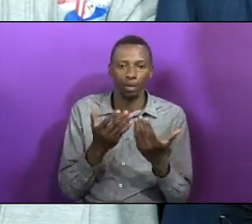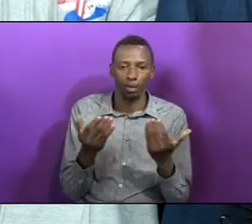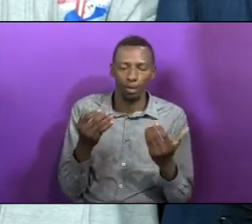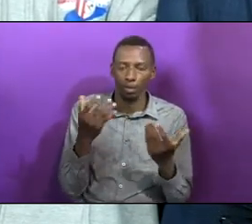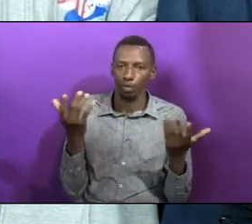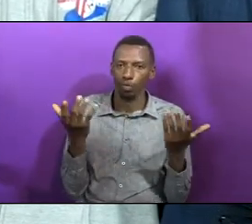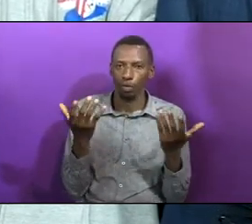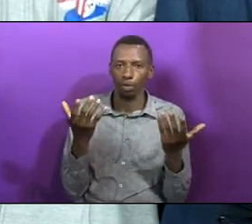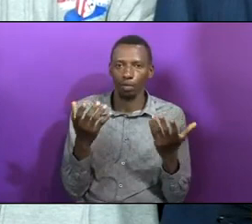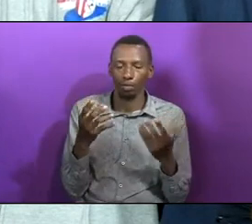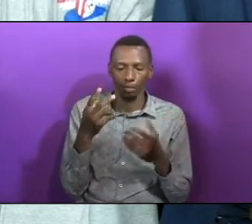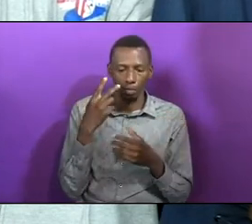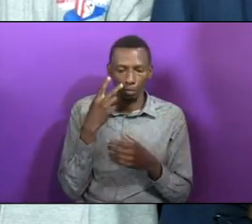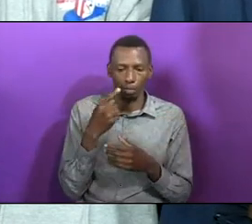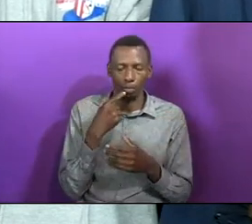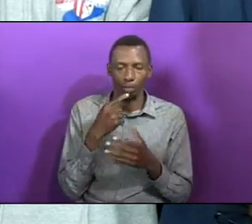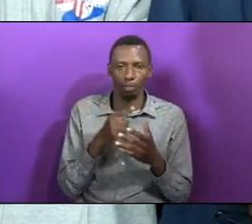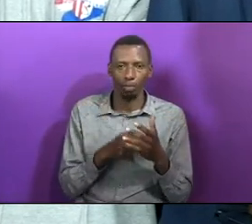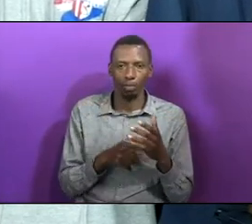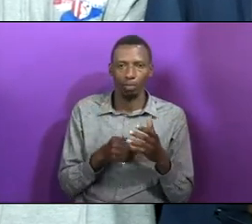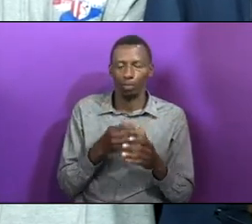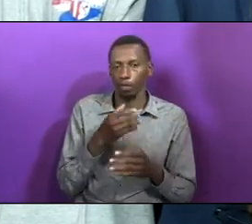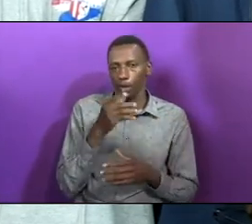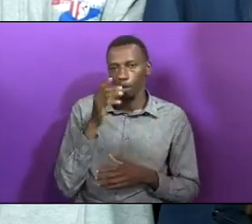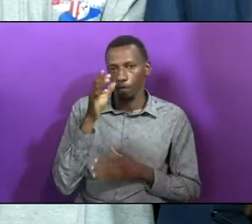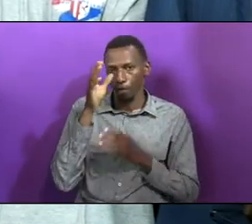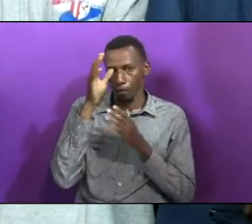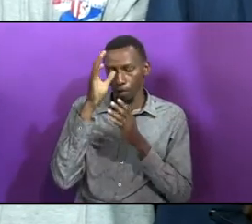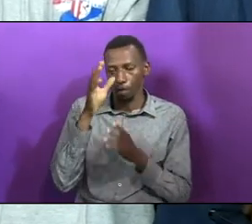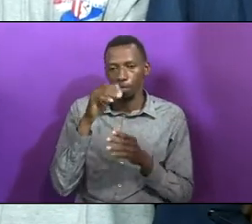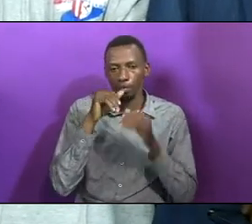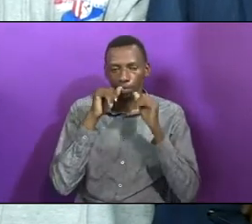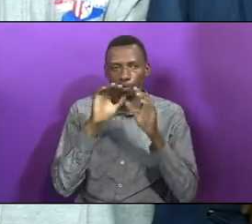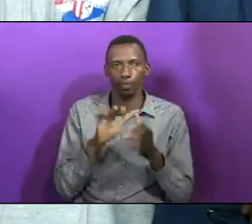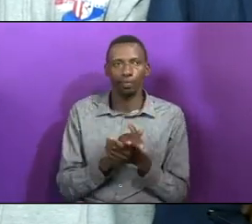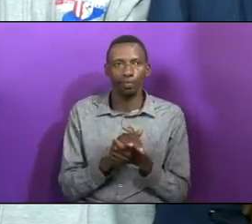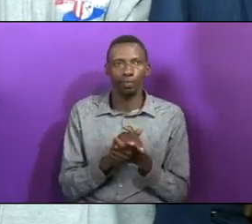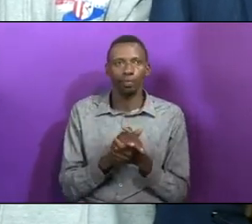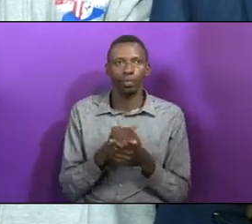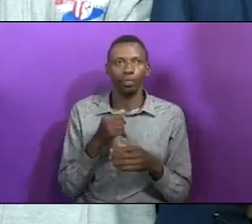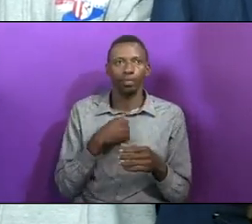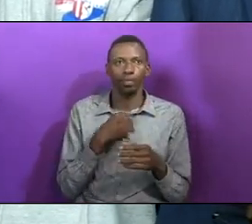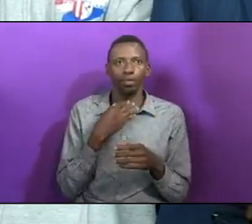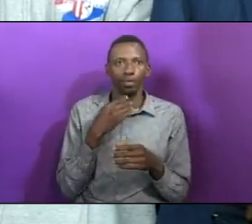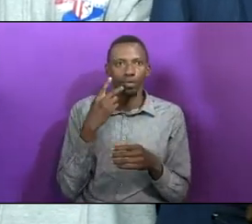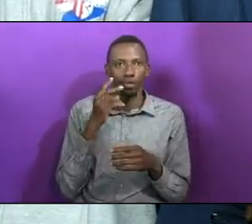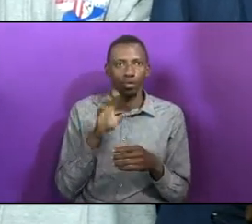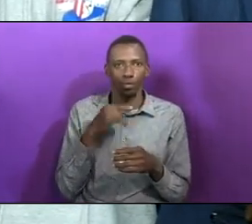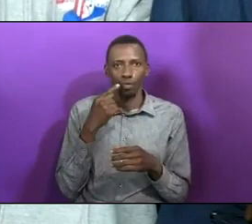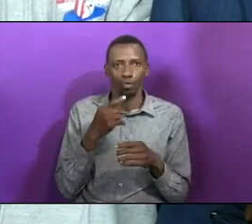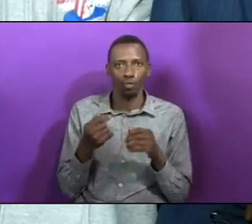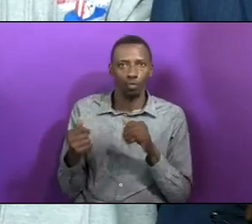say, Father, bless me. But as you come, let's see the women that are baptized in the congregation.